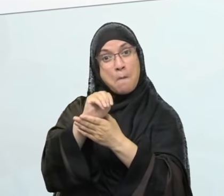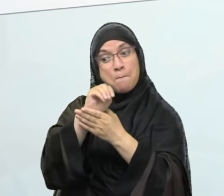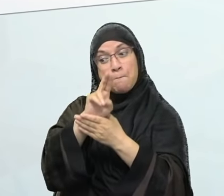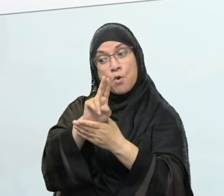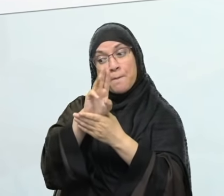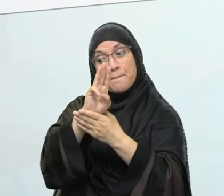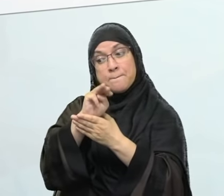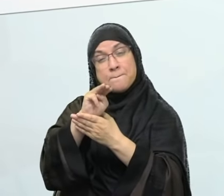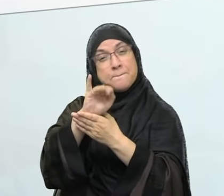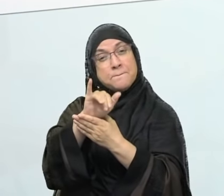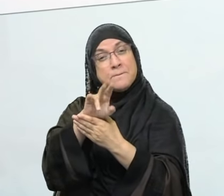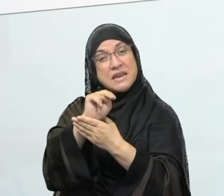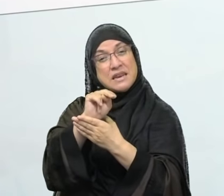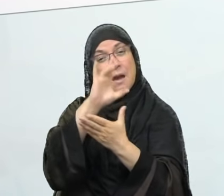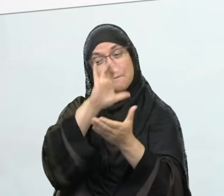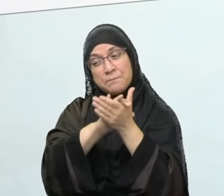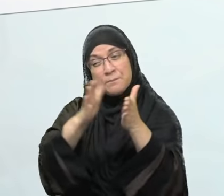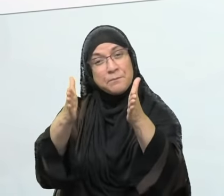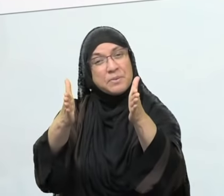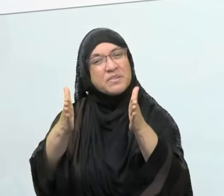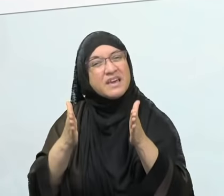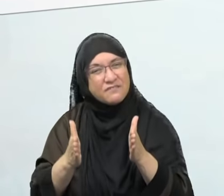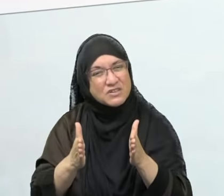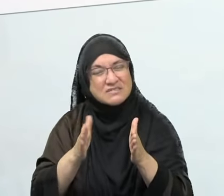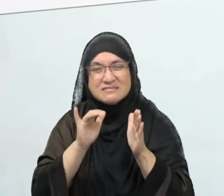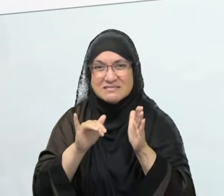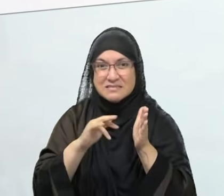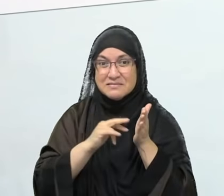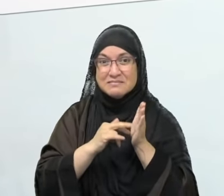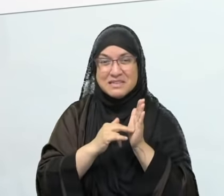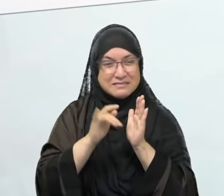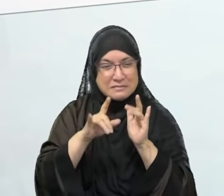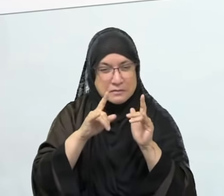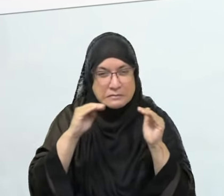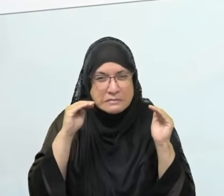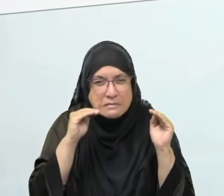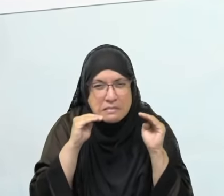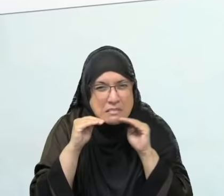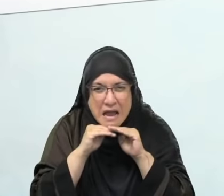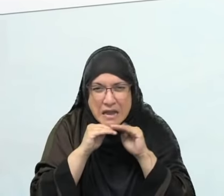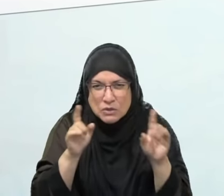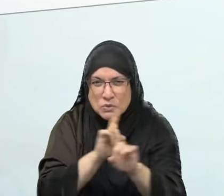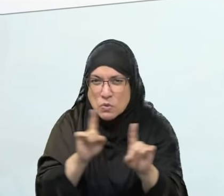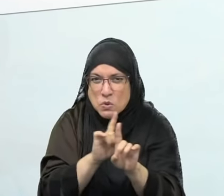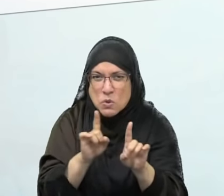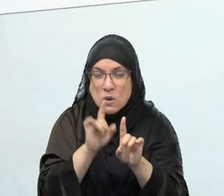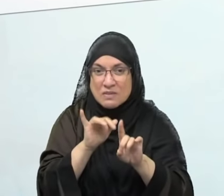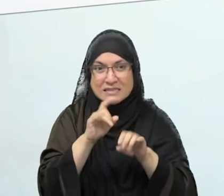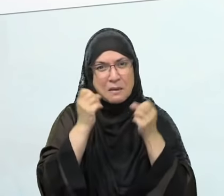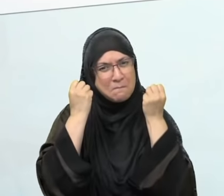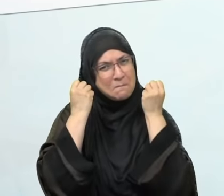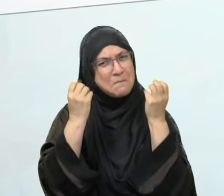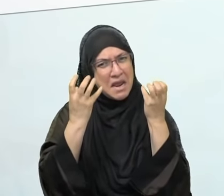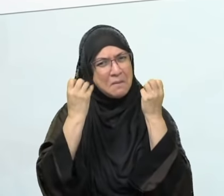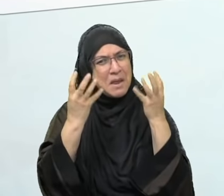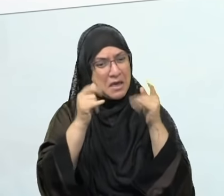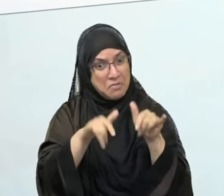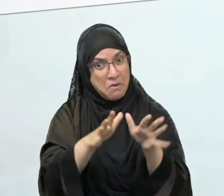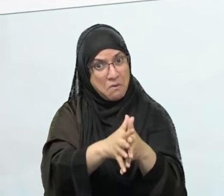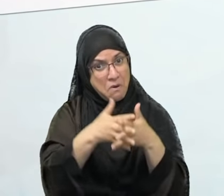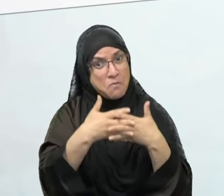from Sa'ad ibn Abi Waqas radiallahu ta'ala anhu, and it's the last one I'll share, there are multiple ones, which is authentically traced to him, where he says,